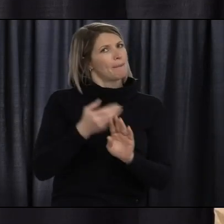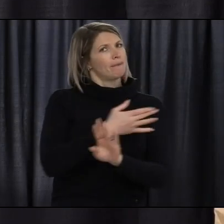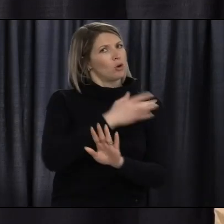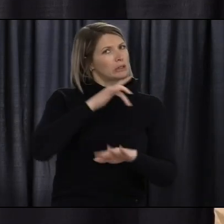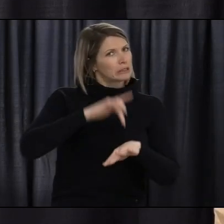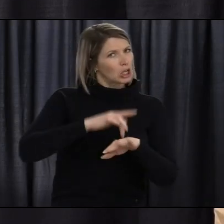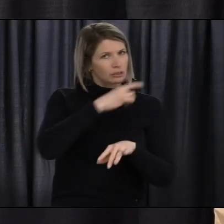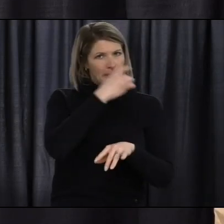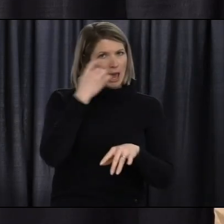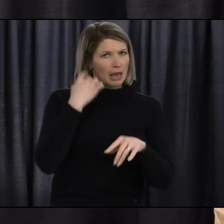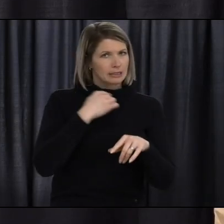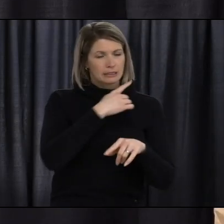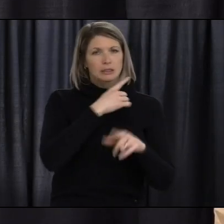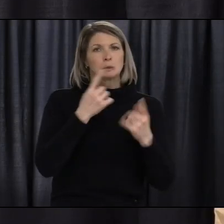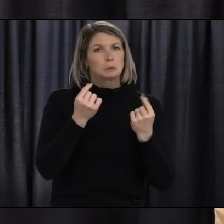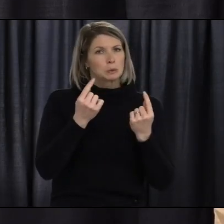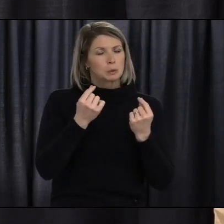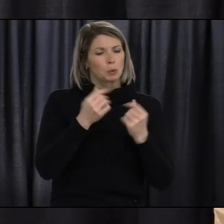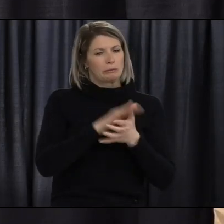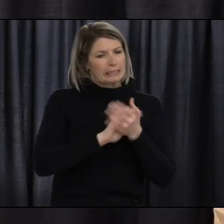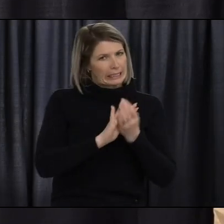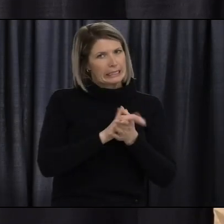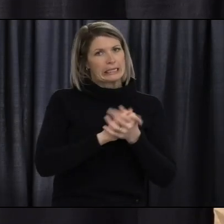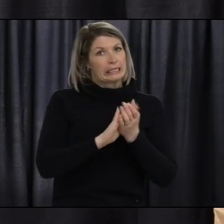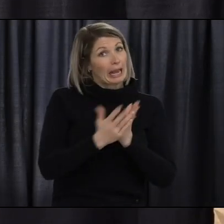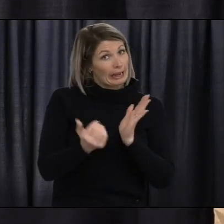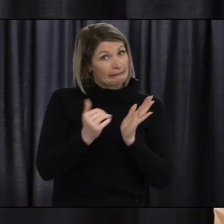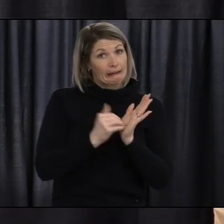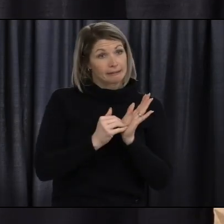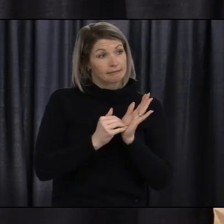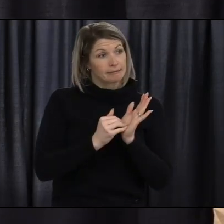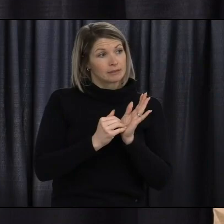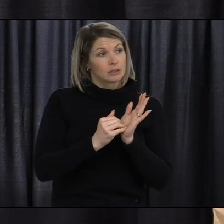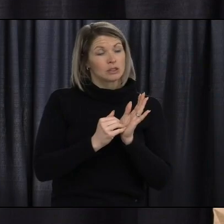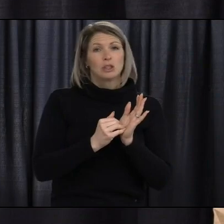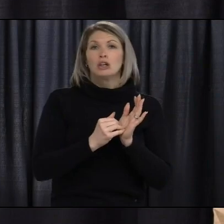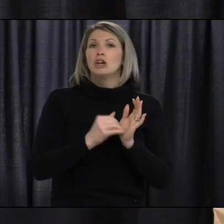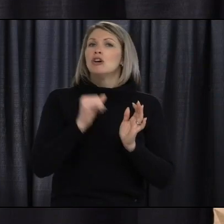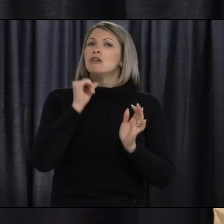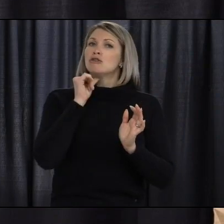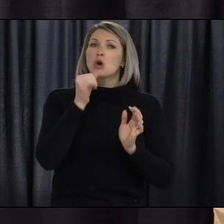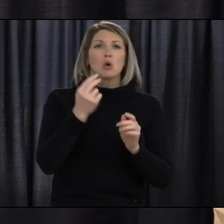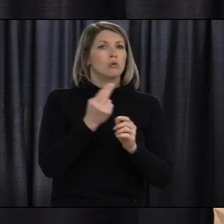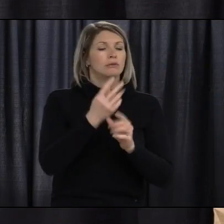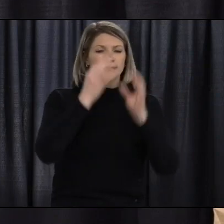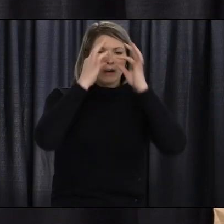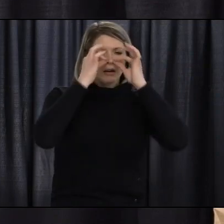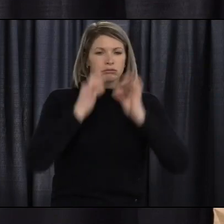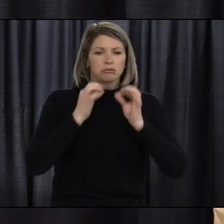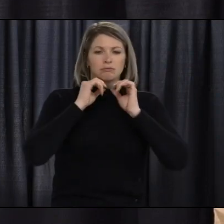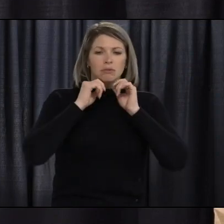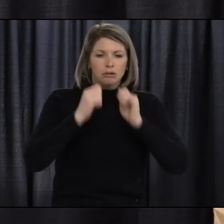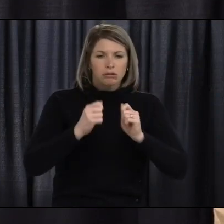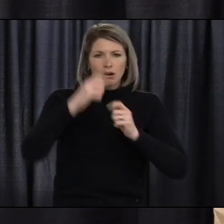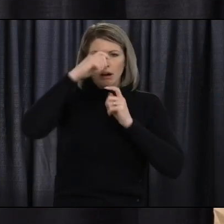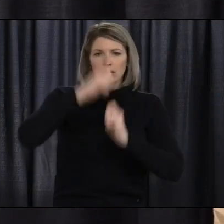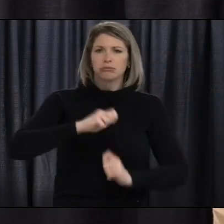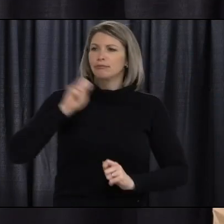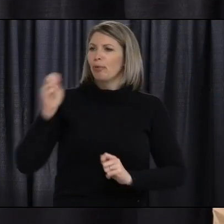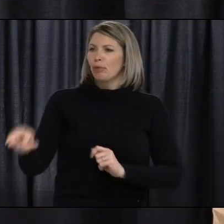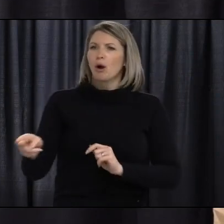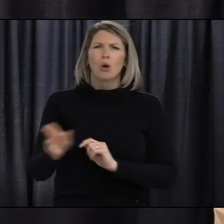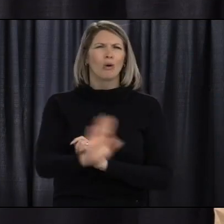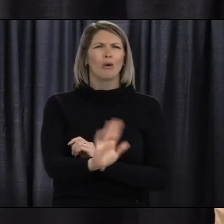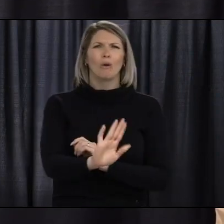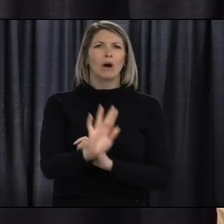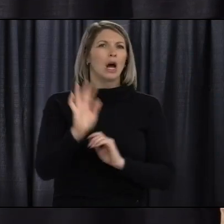then remove your mask only touching the loops. Don't pull it off from the front and throw it directly into the